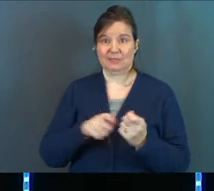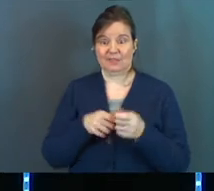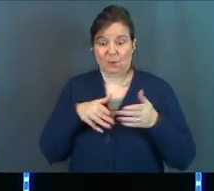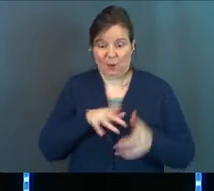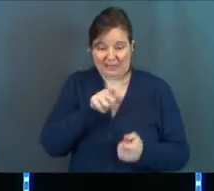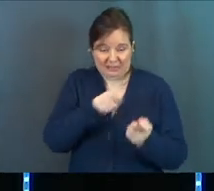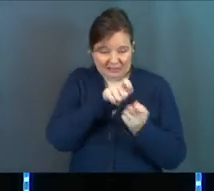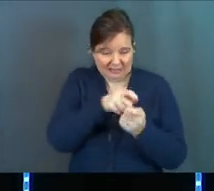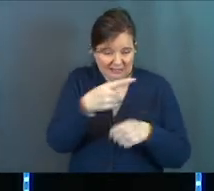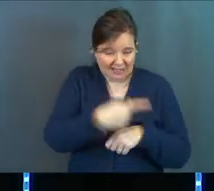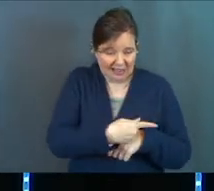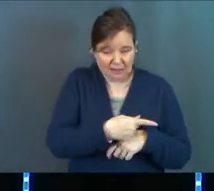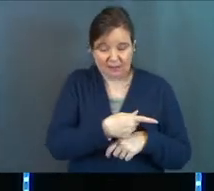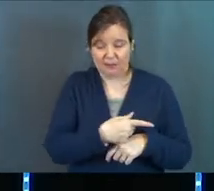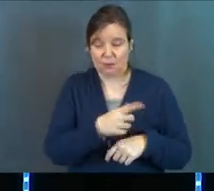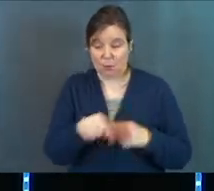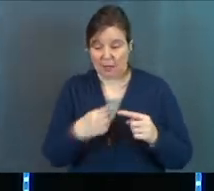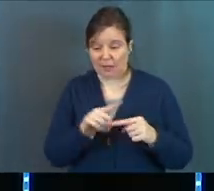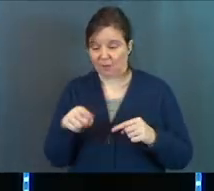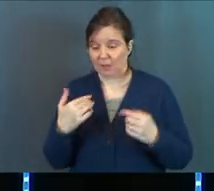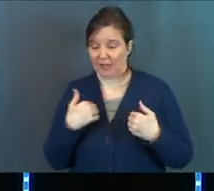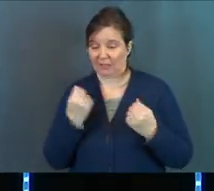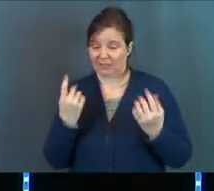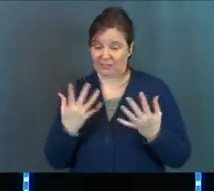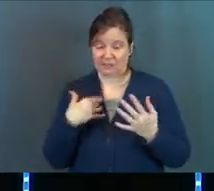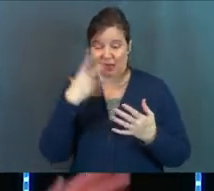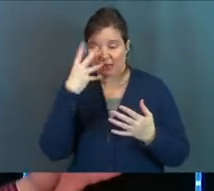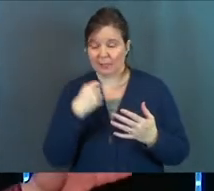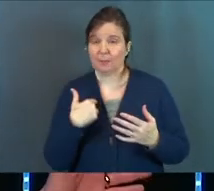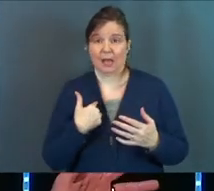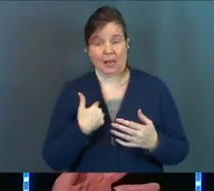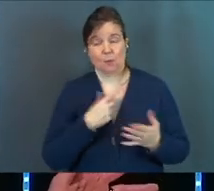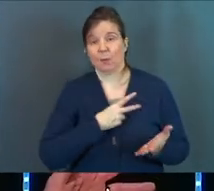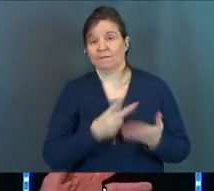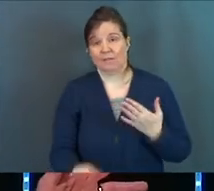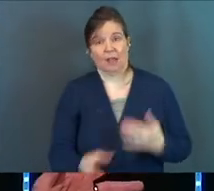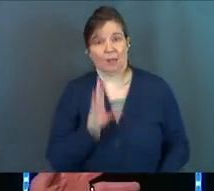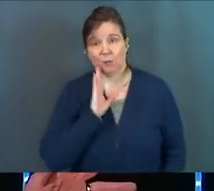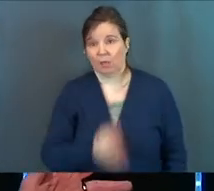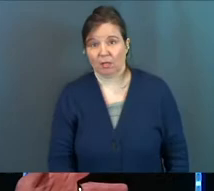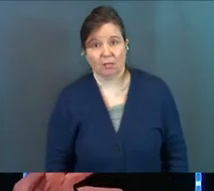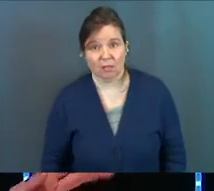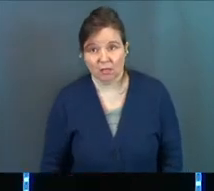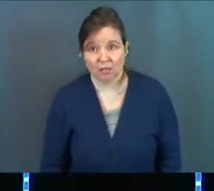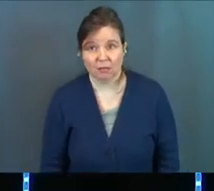particular way, on this particular day, when I've only had this much sleep, man, I'm going to fail every time.